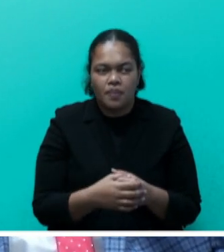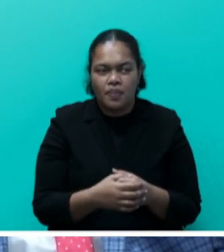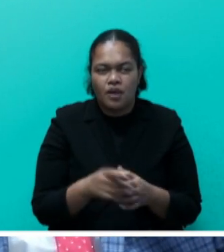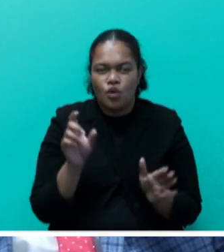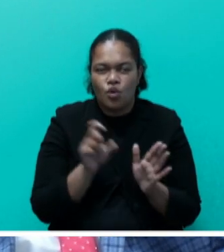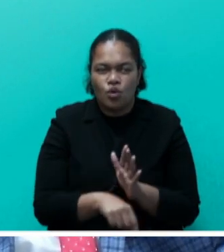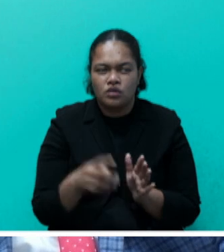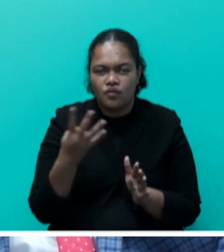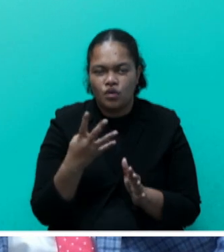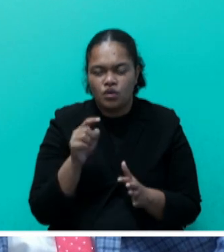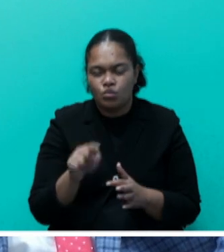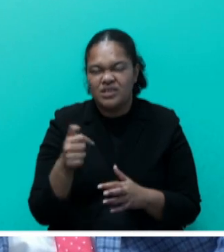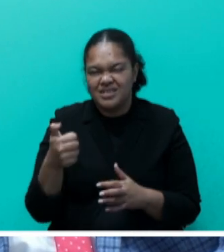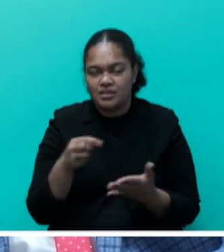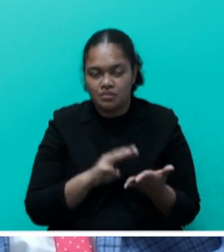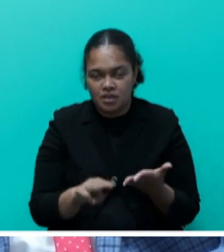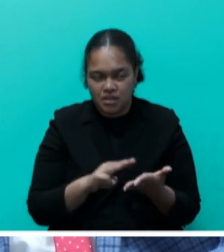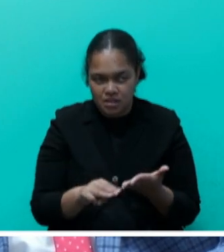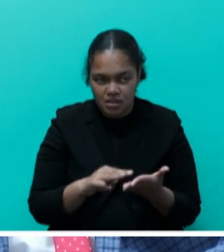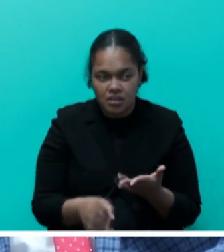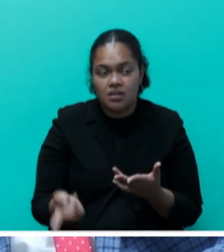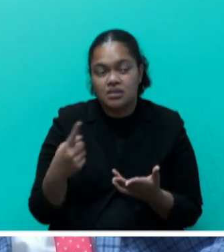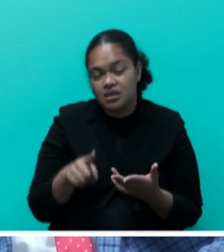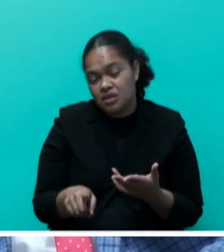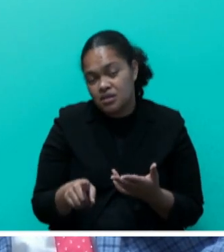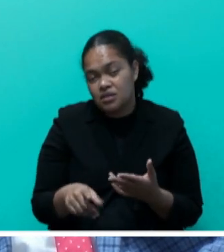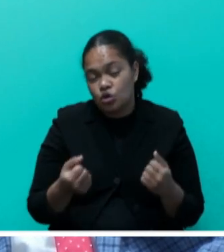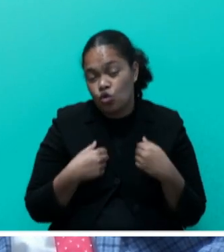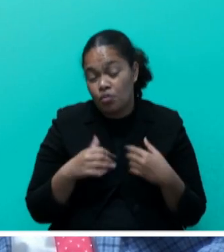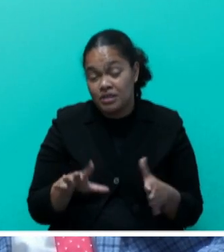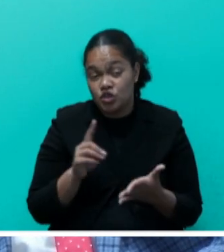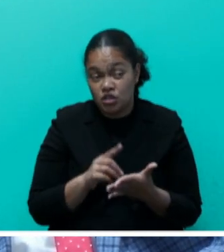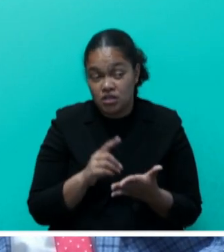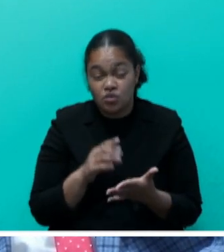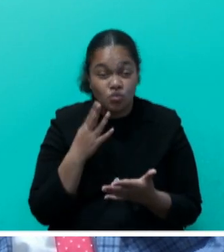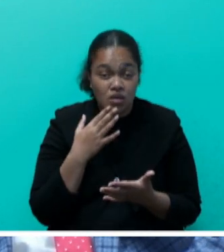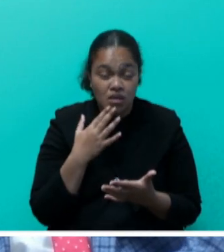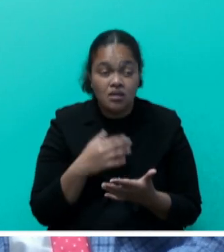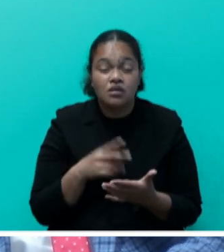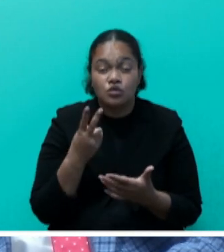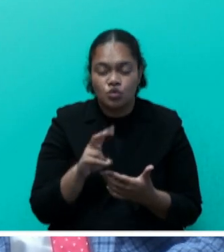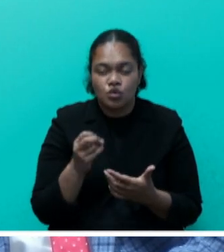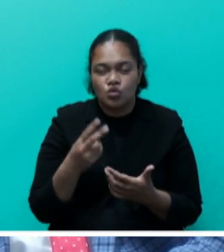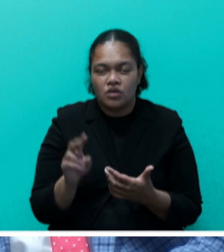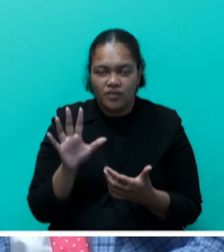$14.6 million, and completion date, first quarter of 2025.